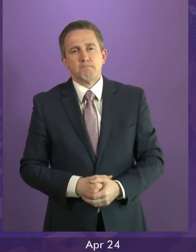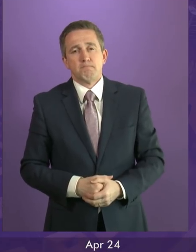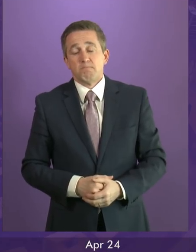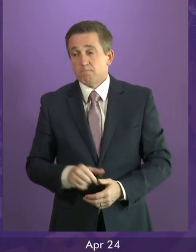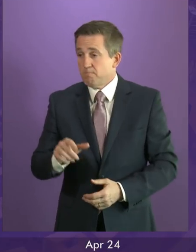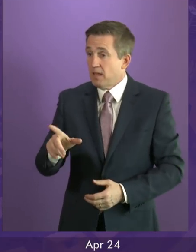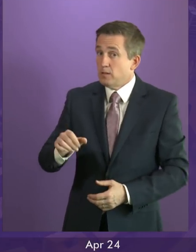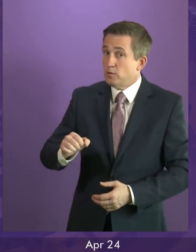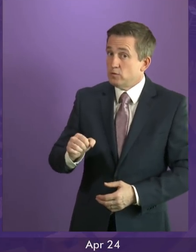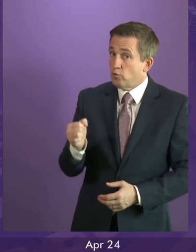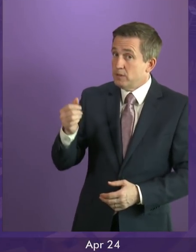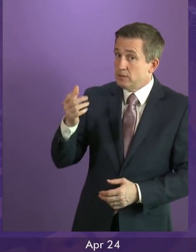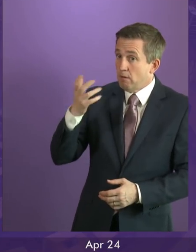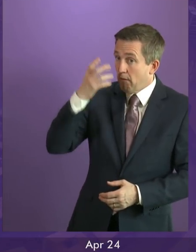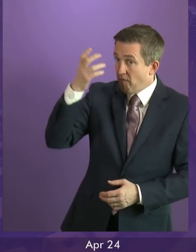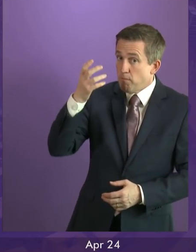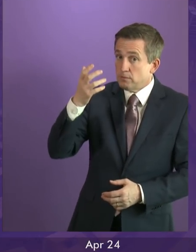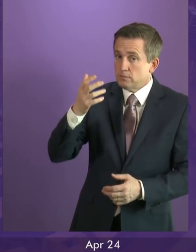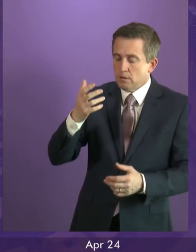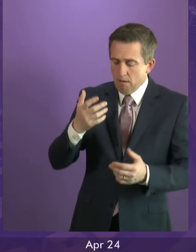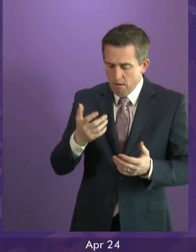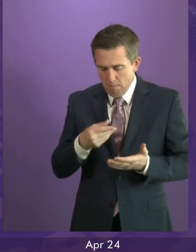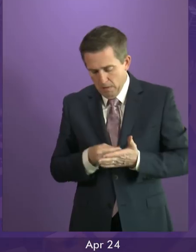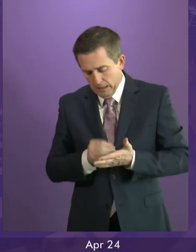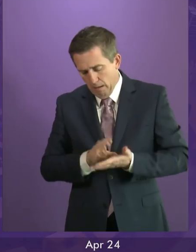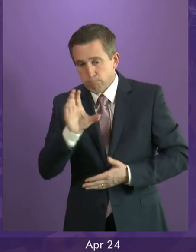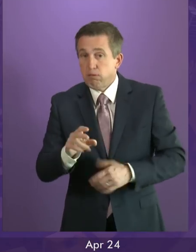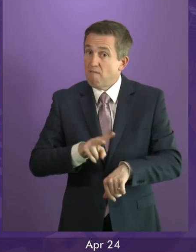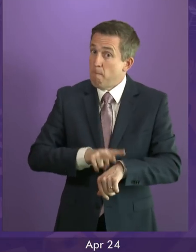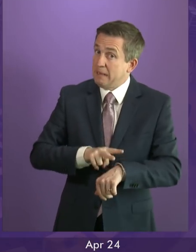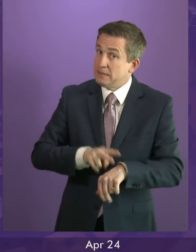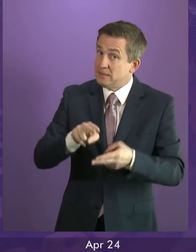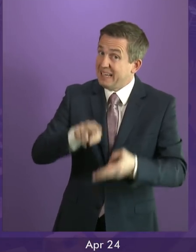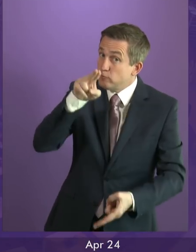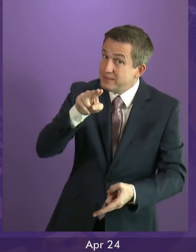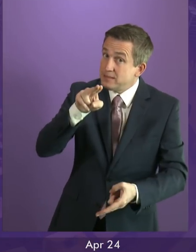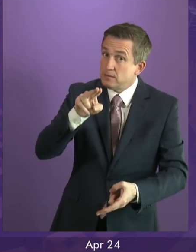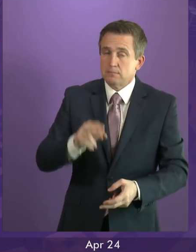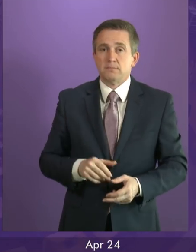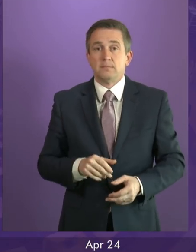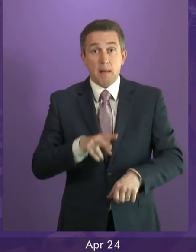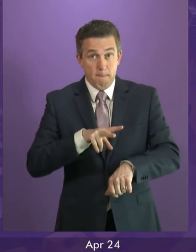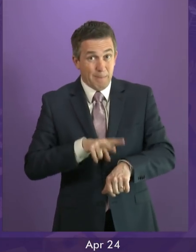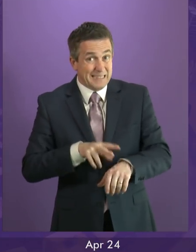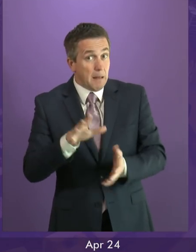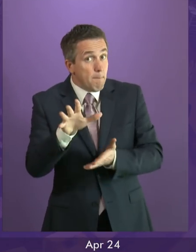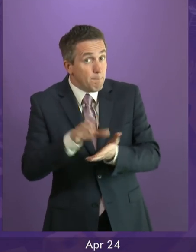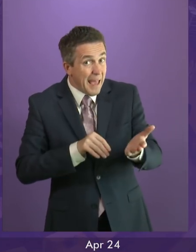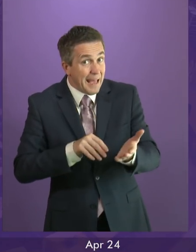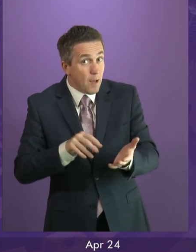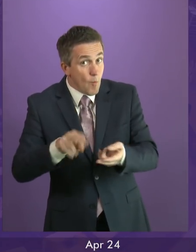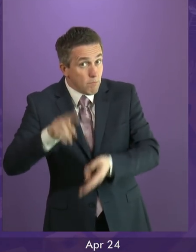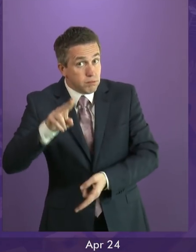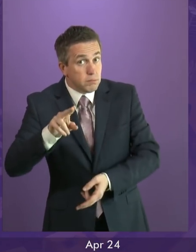you know, this government is increasing the police budget. We've just agreed a pay award for our police officers that